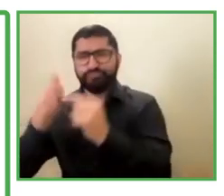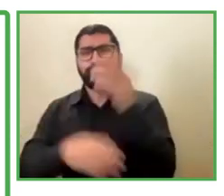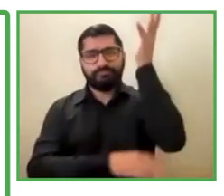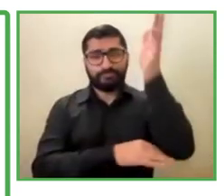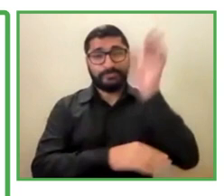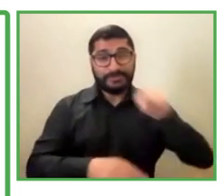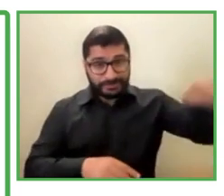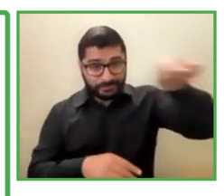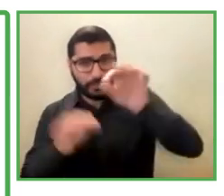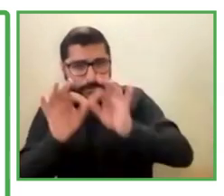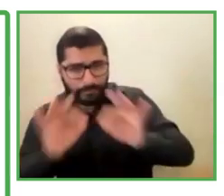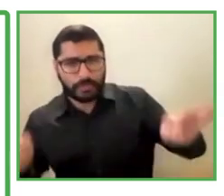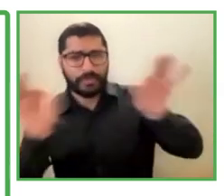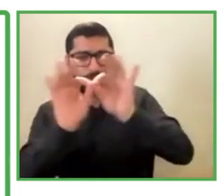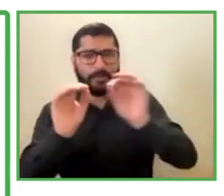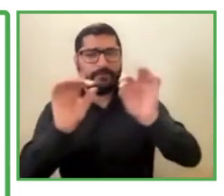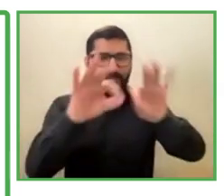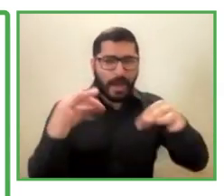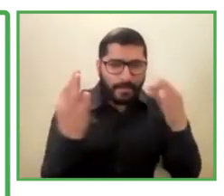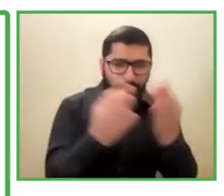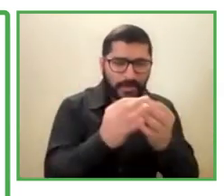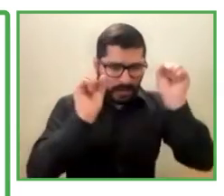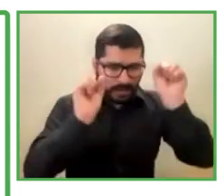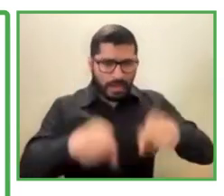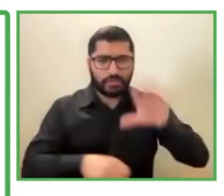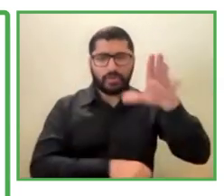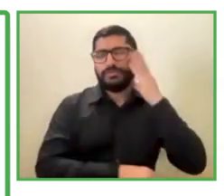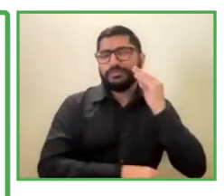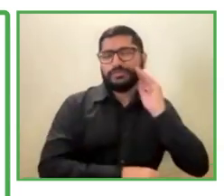and the families that we impact to give their testimony.